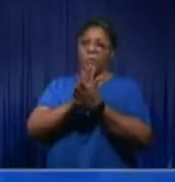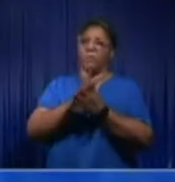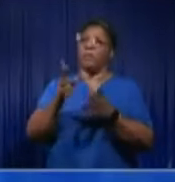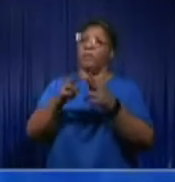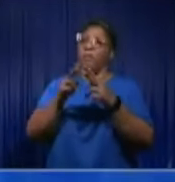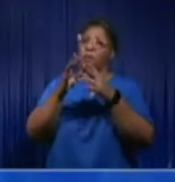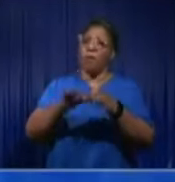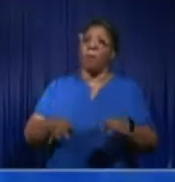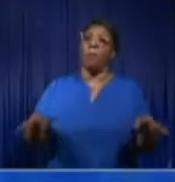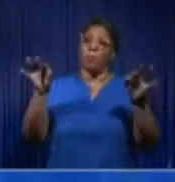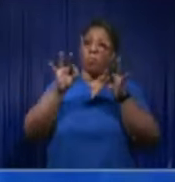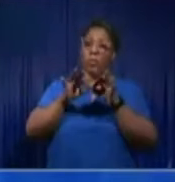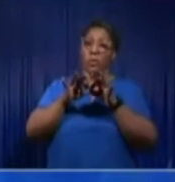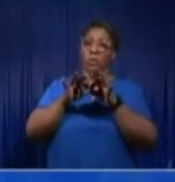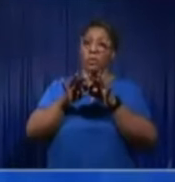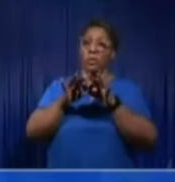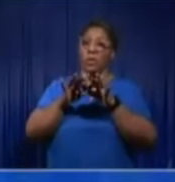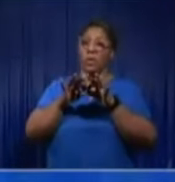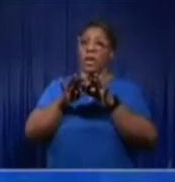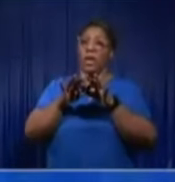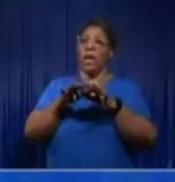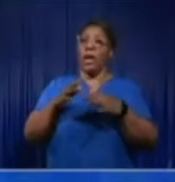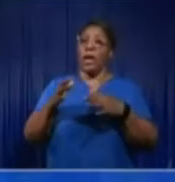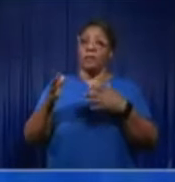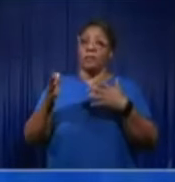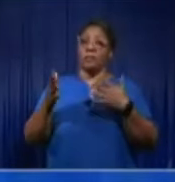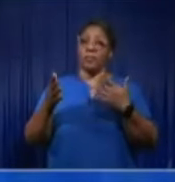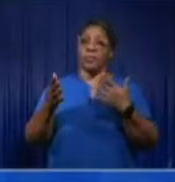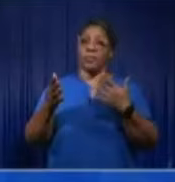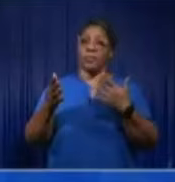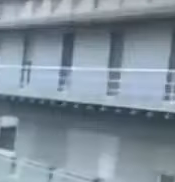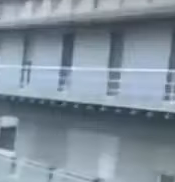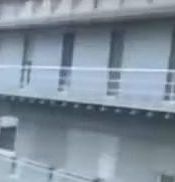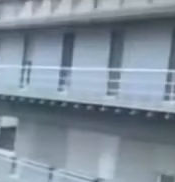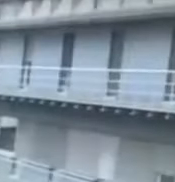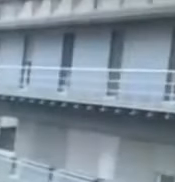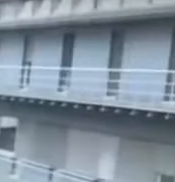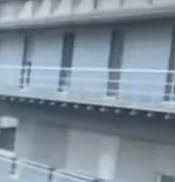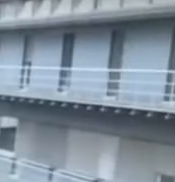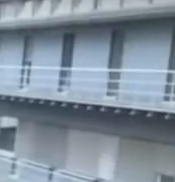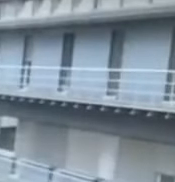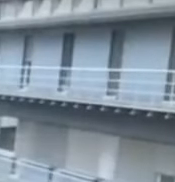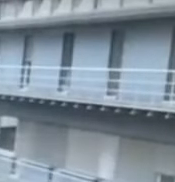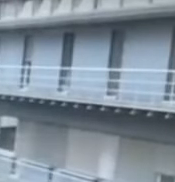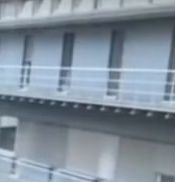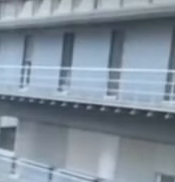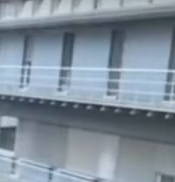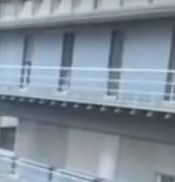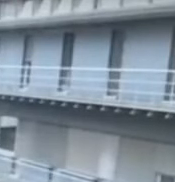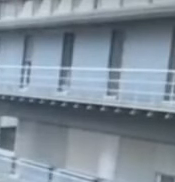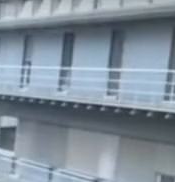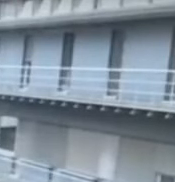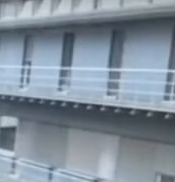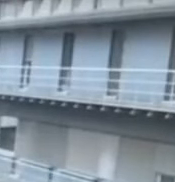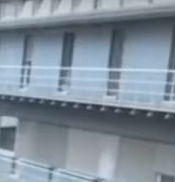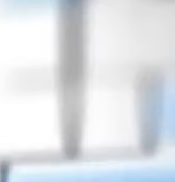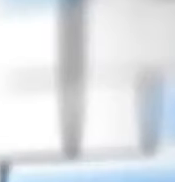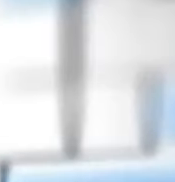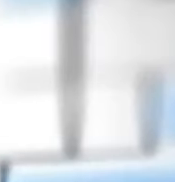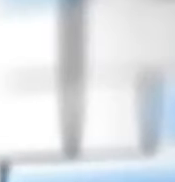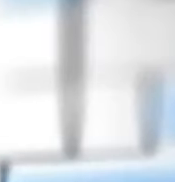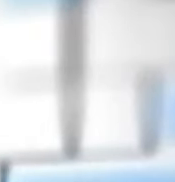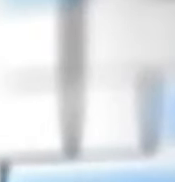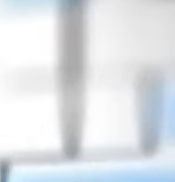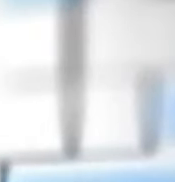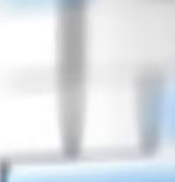has value. And so, we will not discount someone for the absence of that. Hi. I'm Dr. David Costa. The Dean.